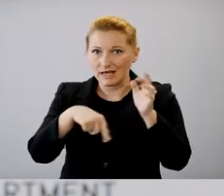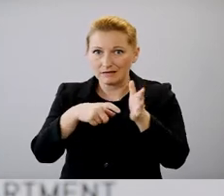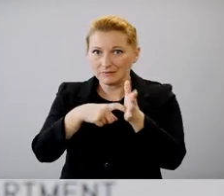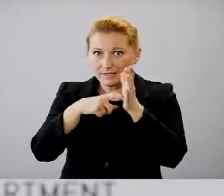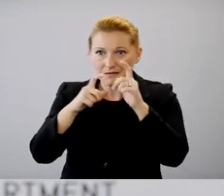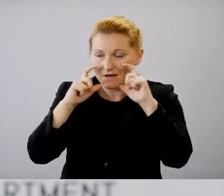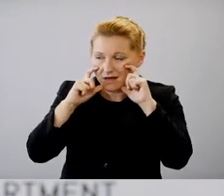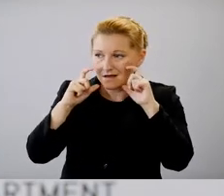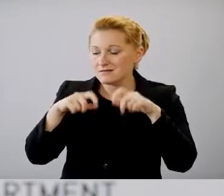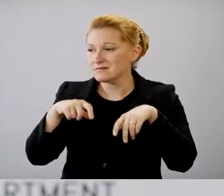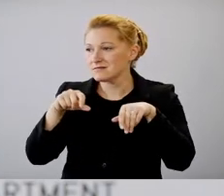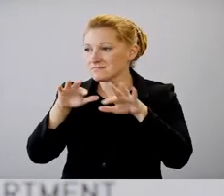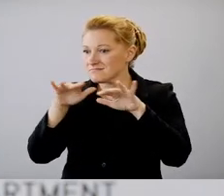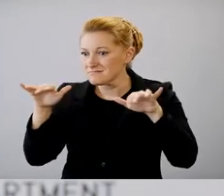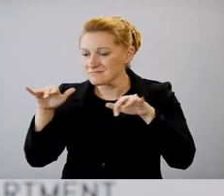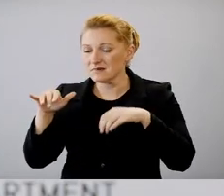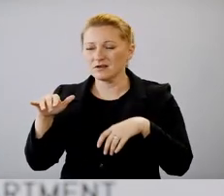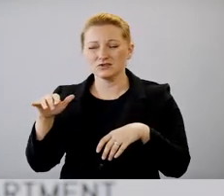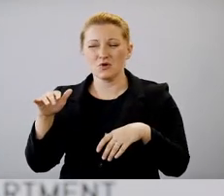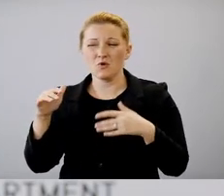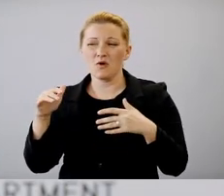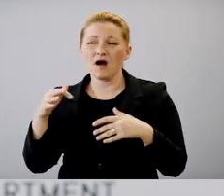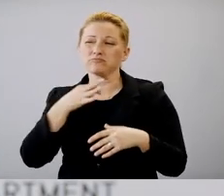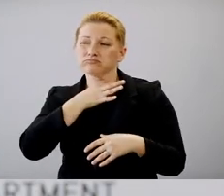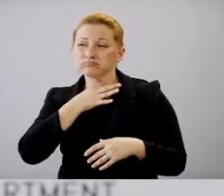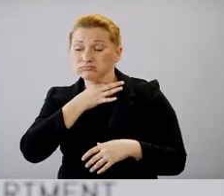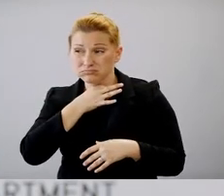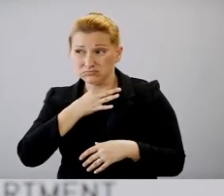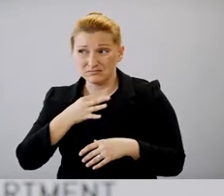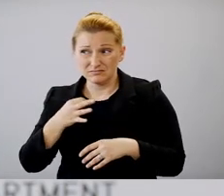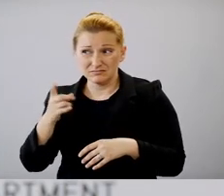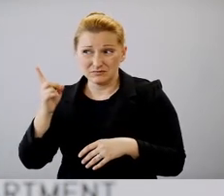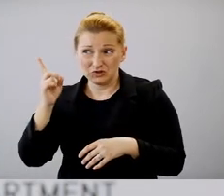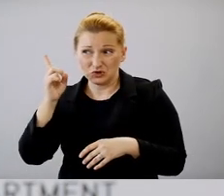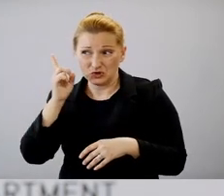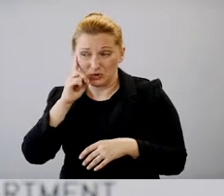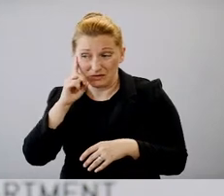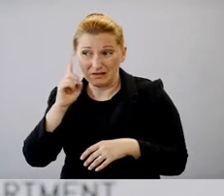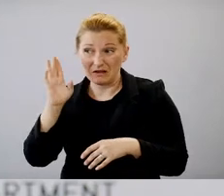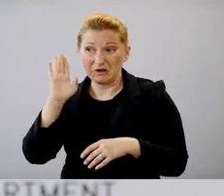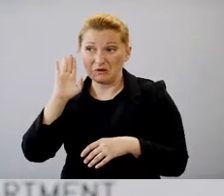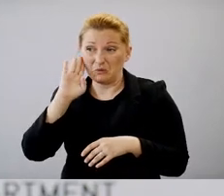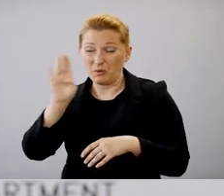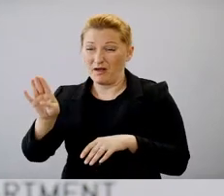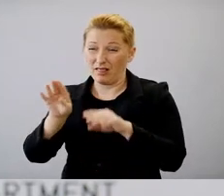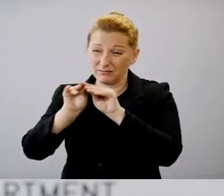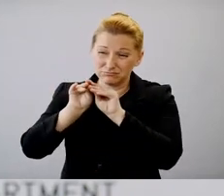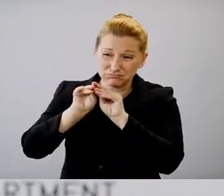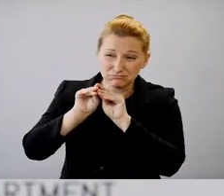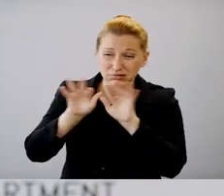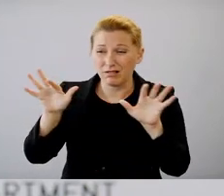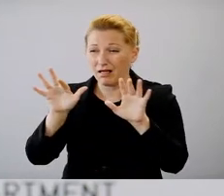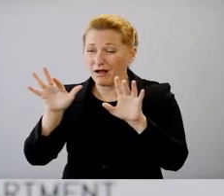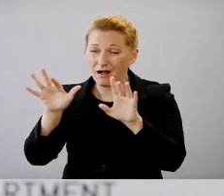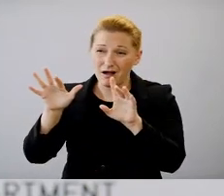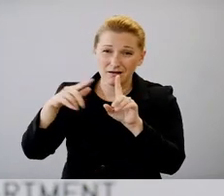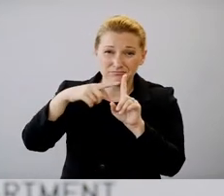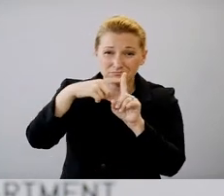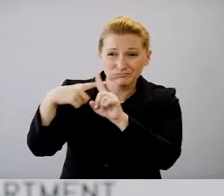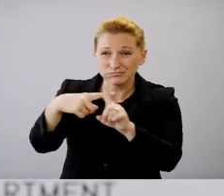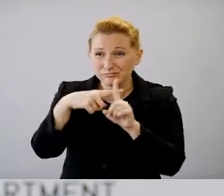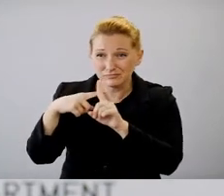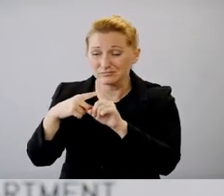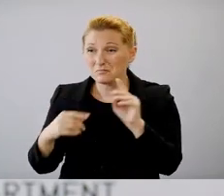likelihood of a larger outbreak and then the possibility of those outbreaks affecting community